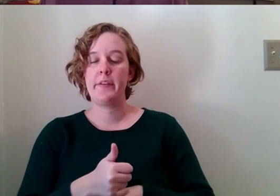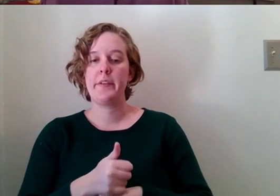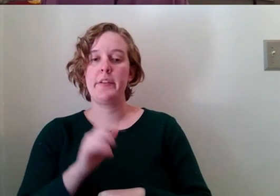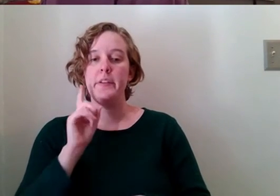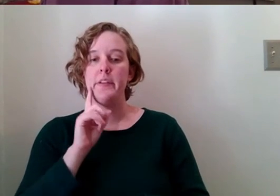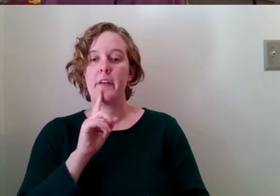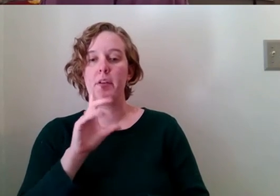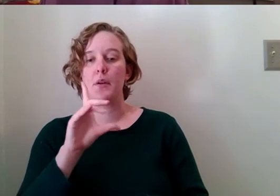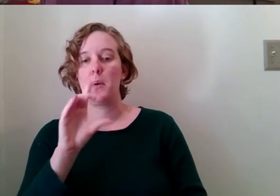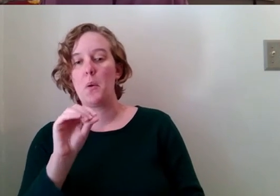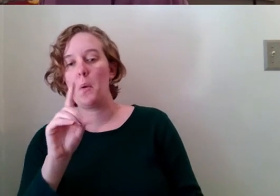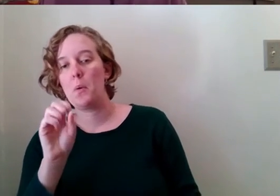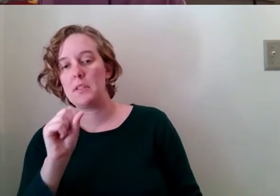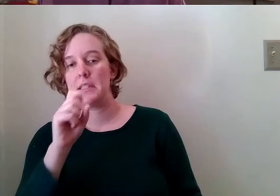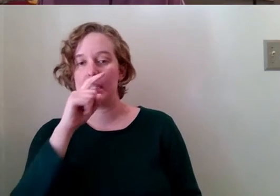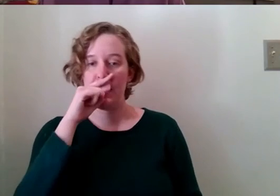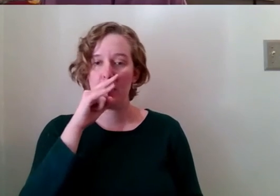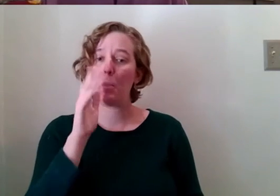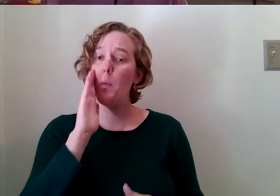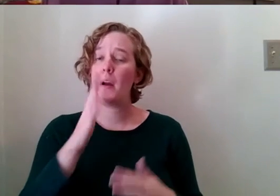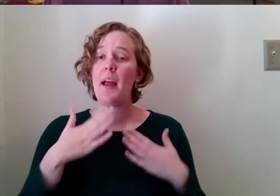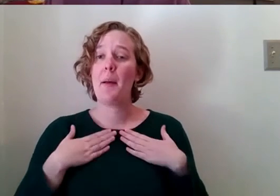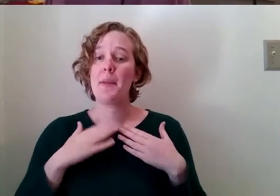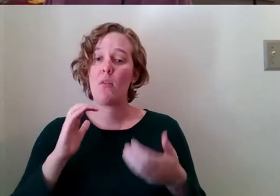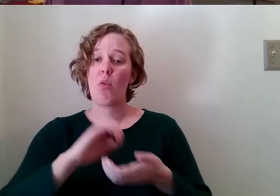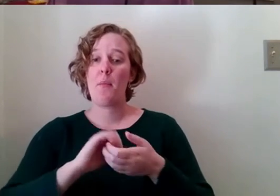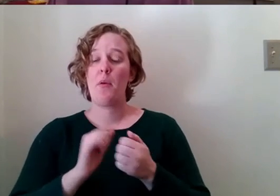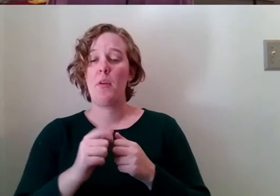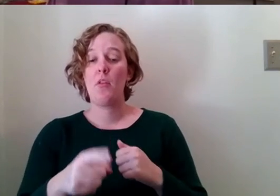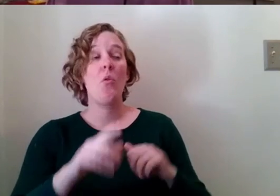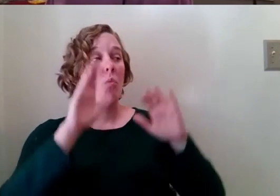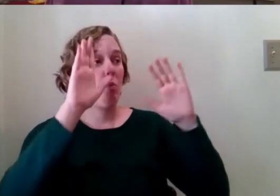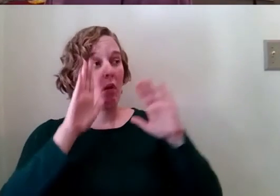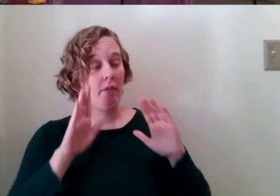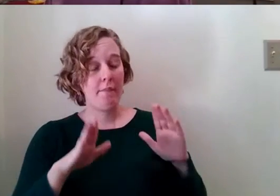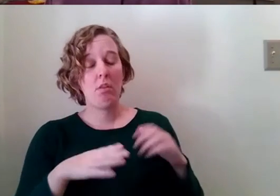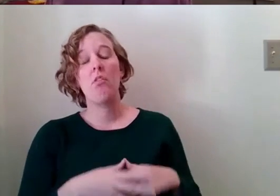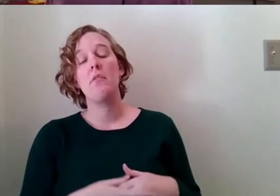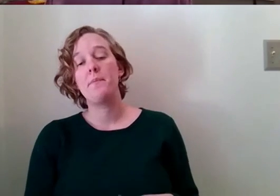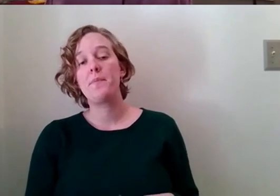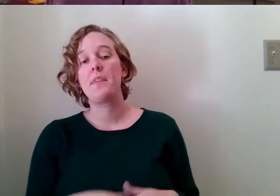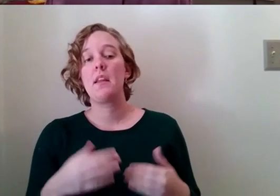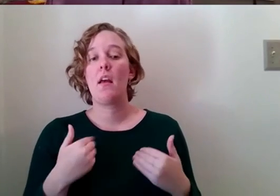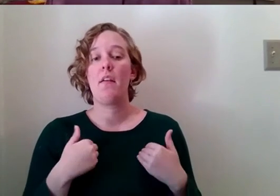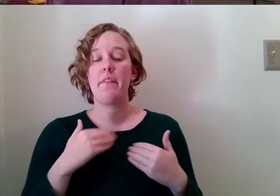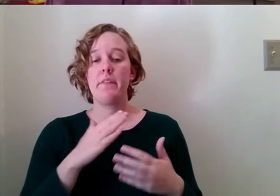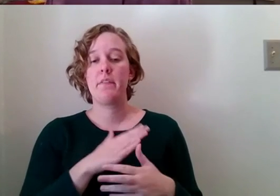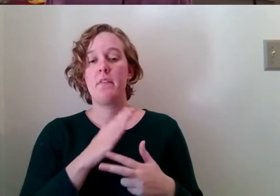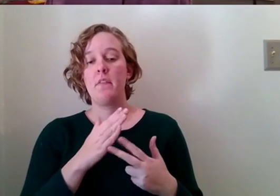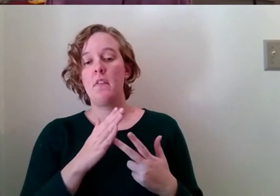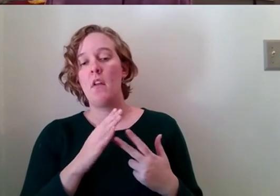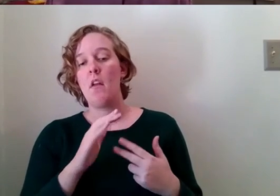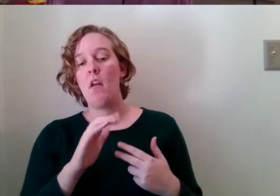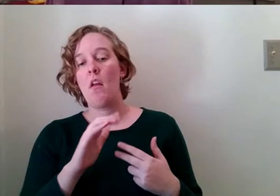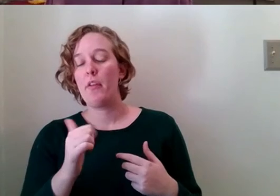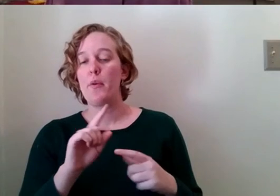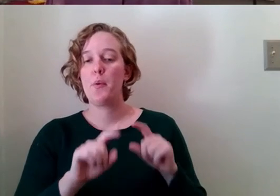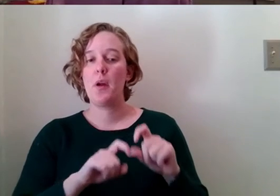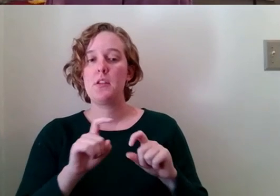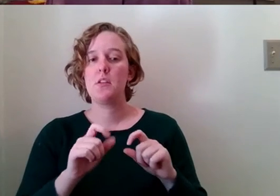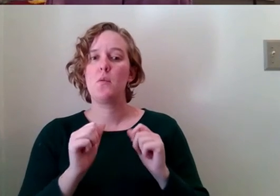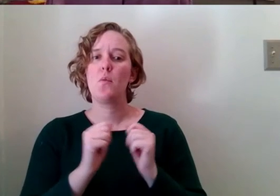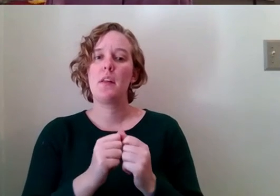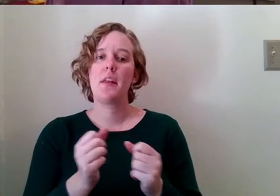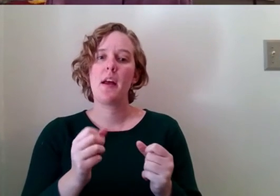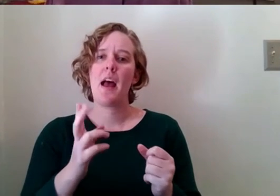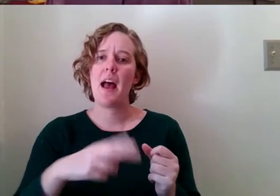to collaborate with you wonderful absolutely wonderful we have another question um with such a high